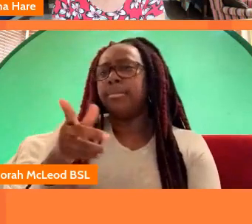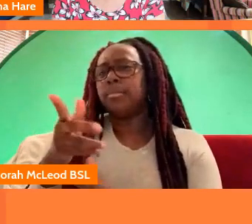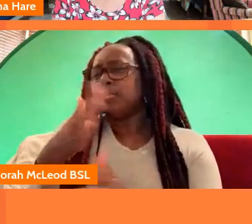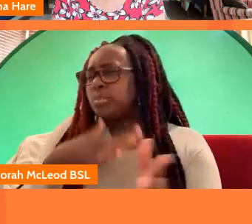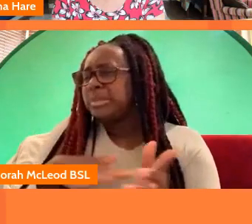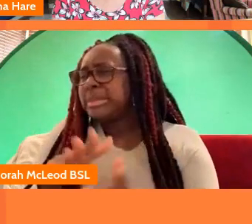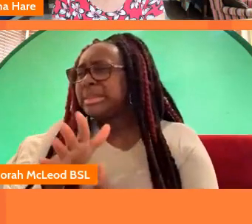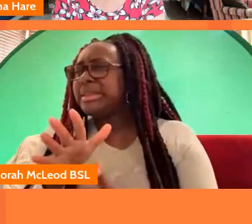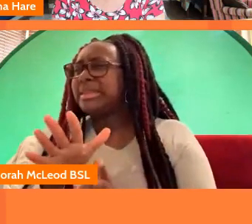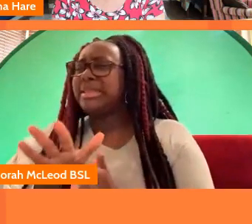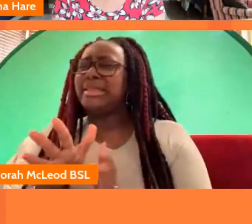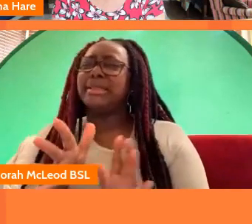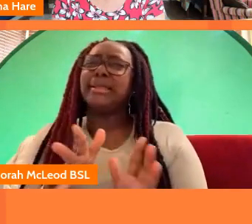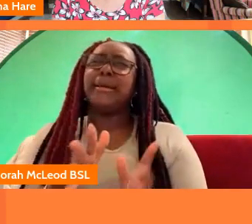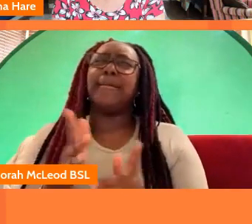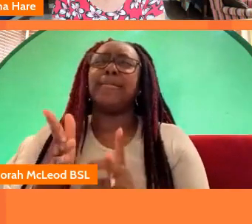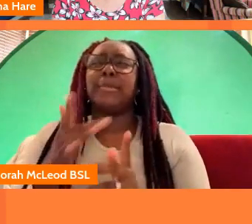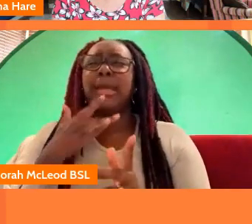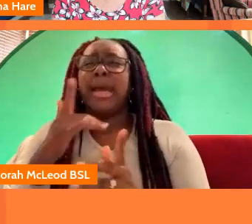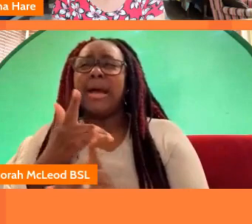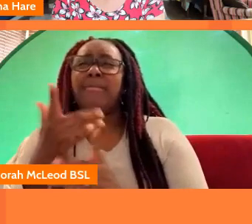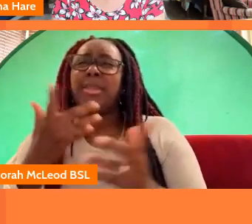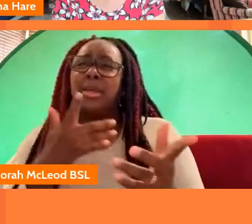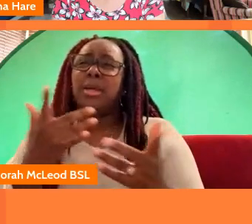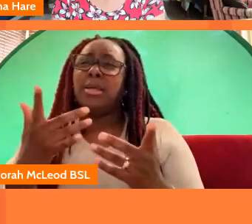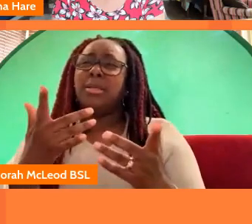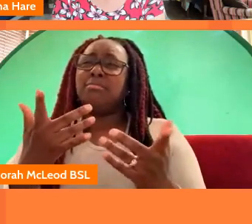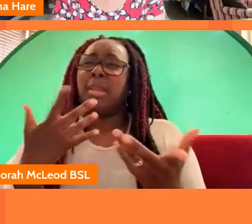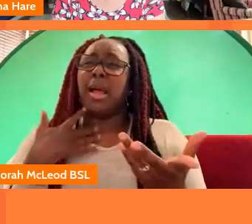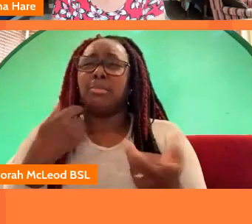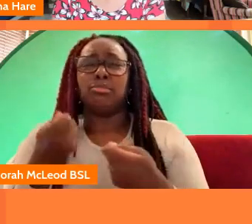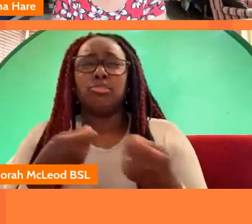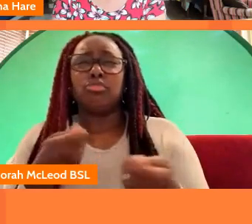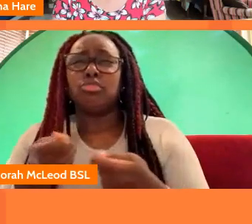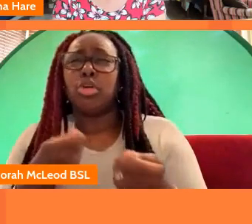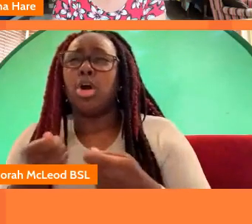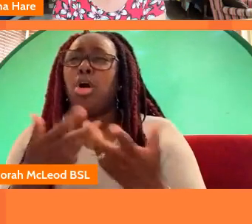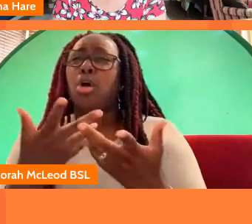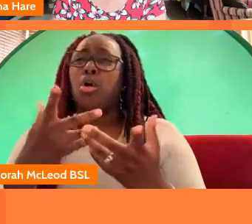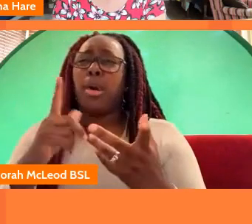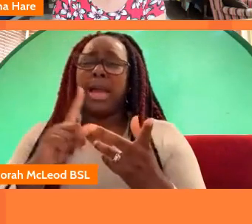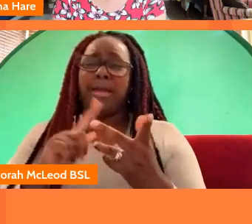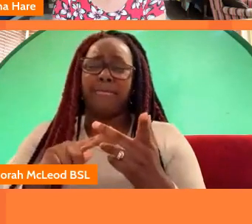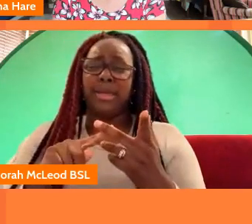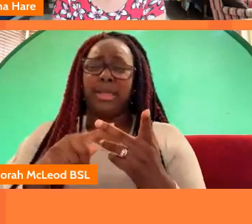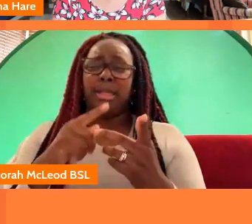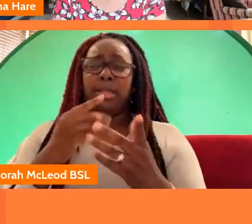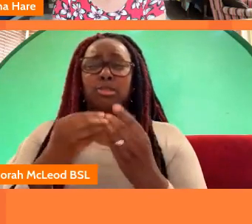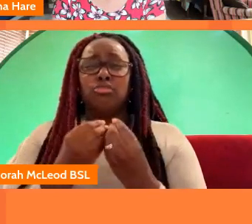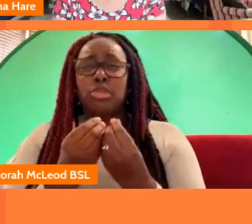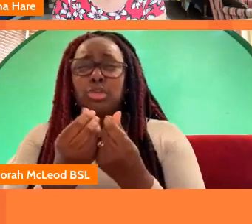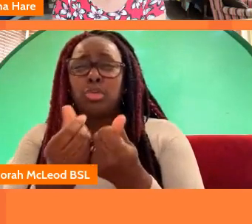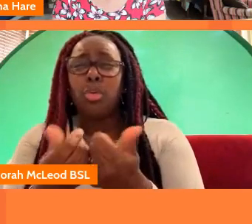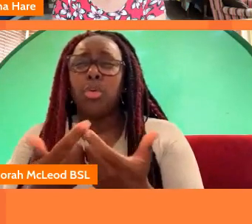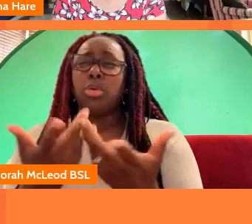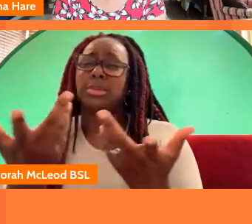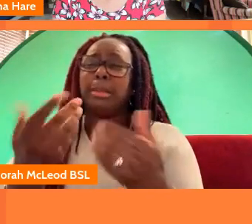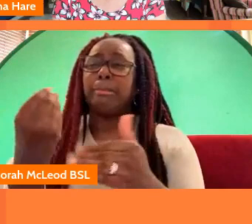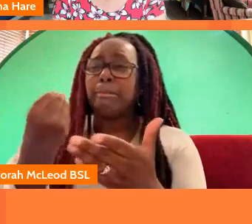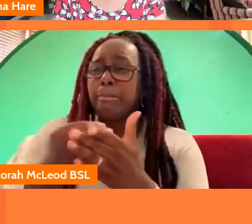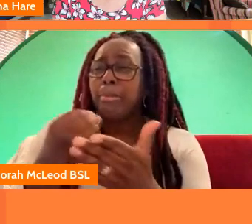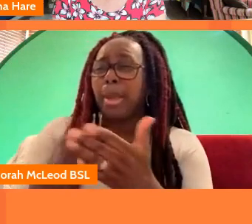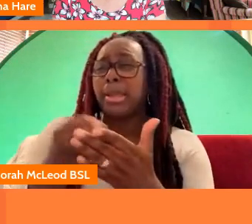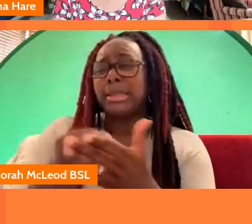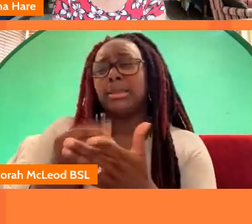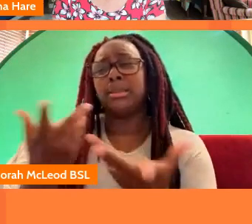need to have the bandwidth uh you know it's going to come down to resource and by resource i probably mean money um you know to actually